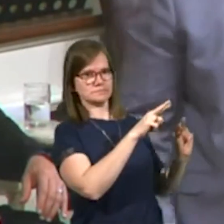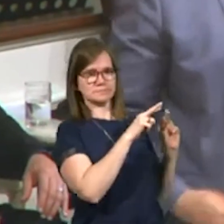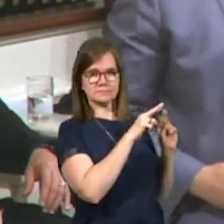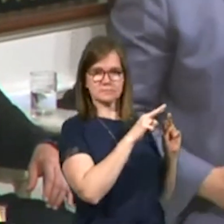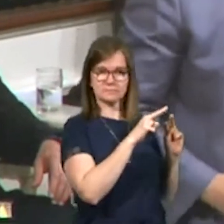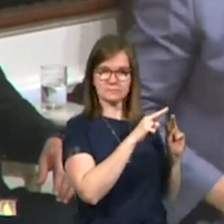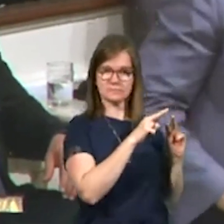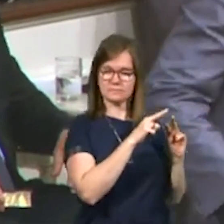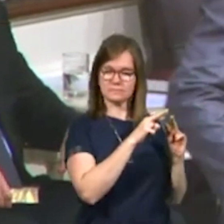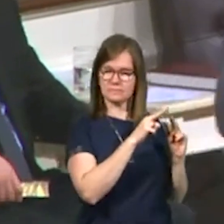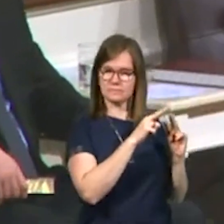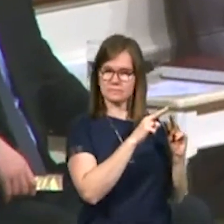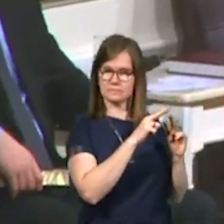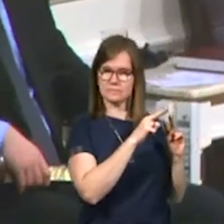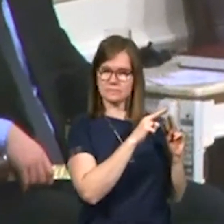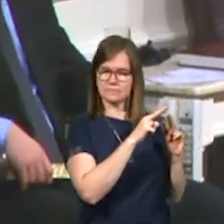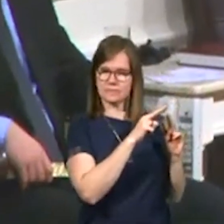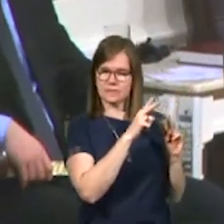You know, it dawned on me.